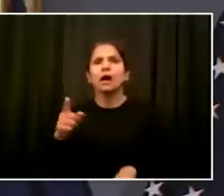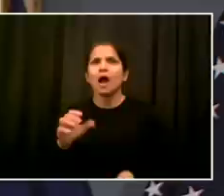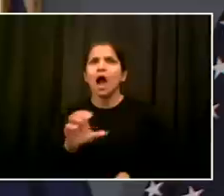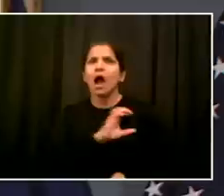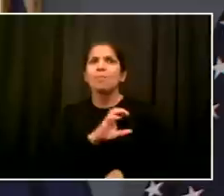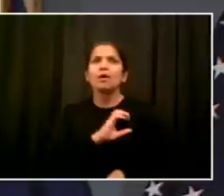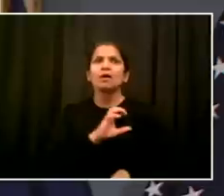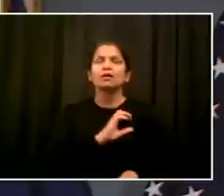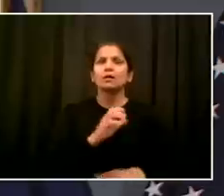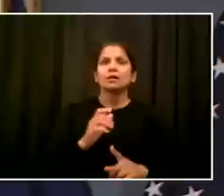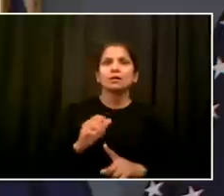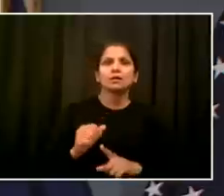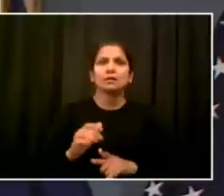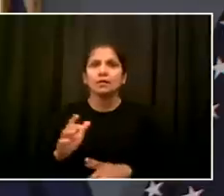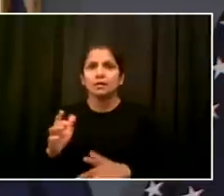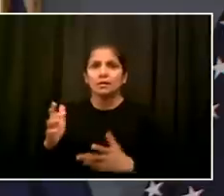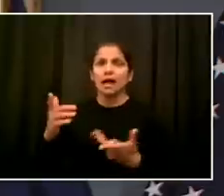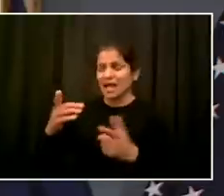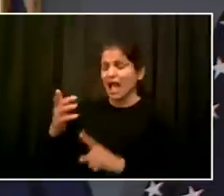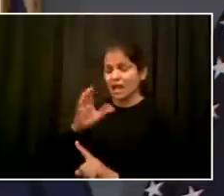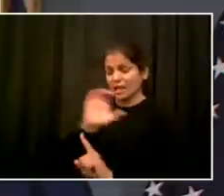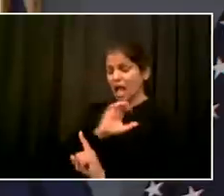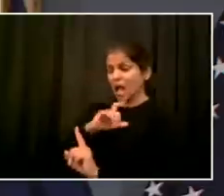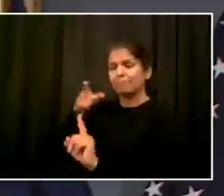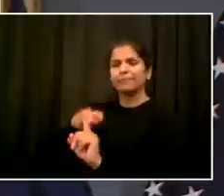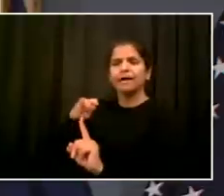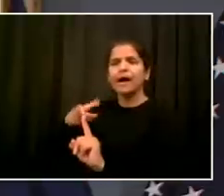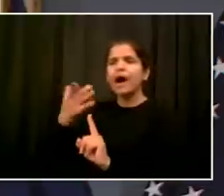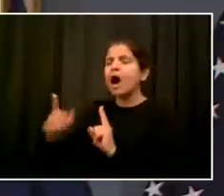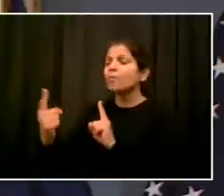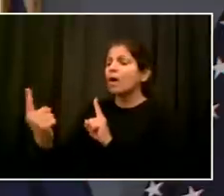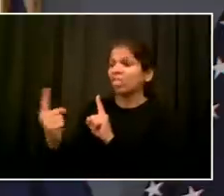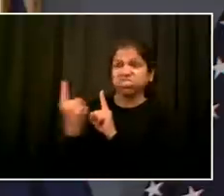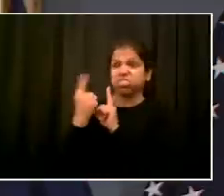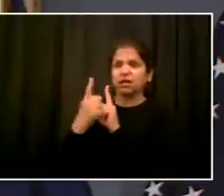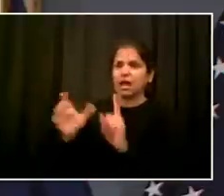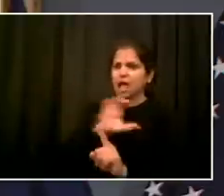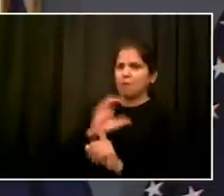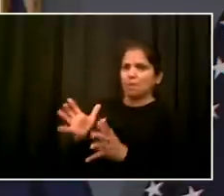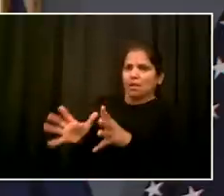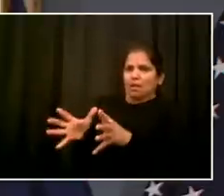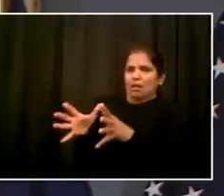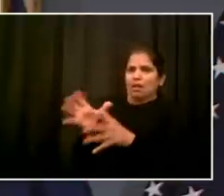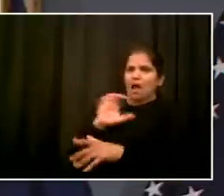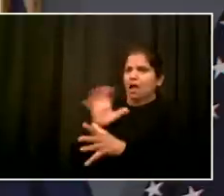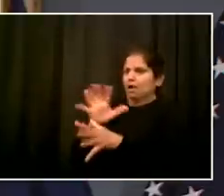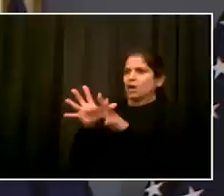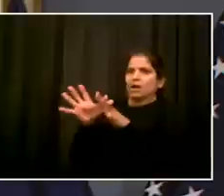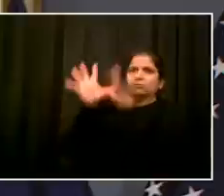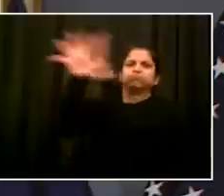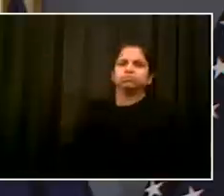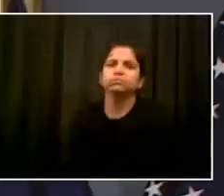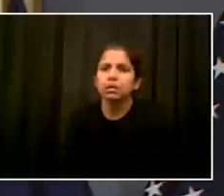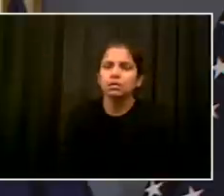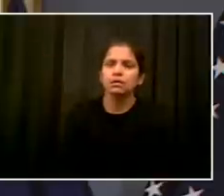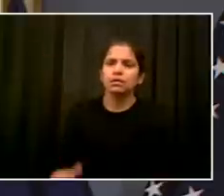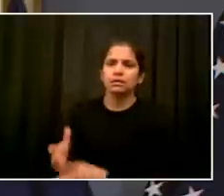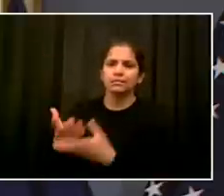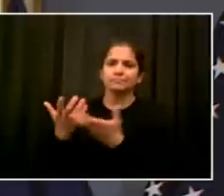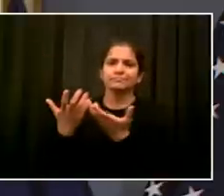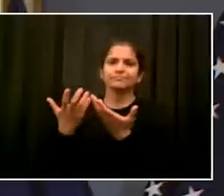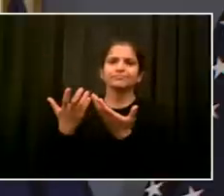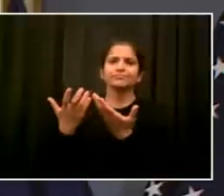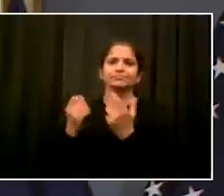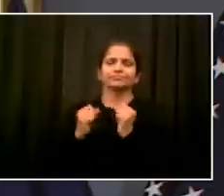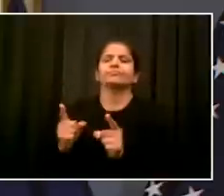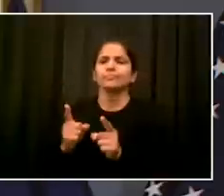That's what I've said from the beginning. Legislation does that appropriately. I'm ready to support it. Haven't seen the details yet. But